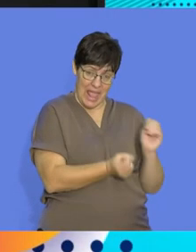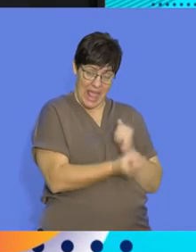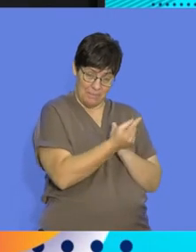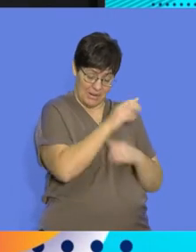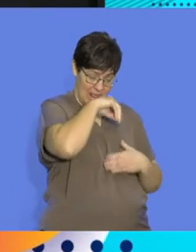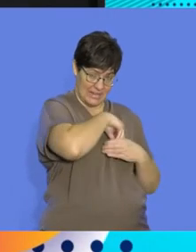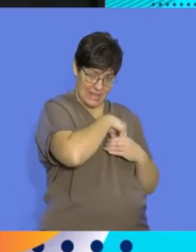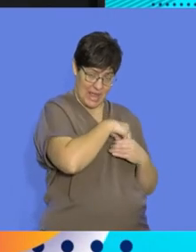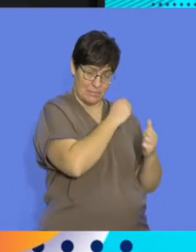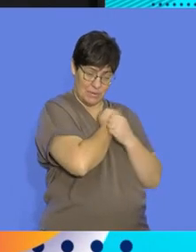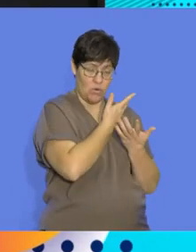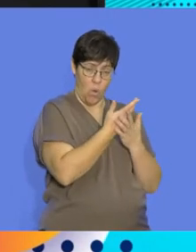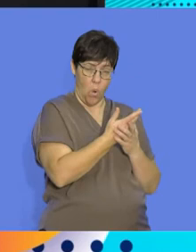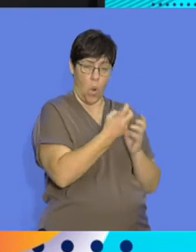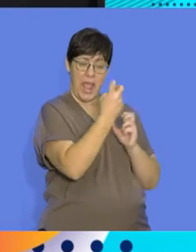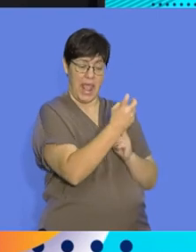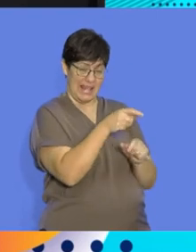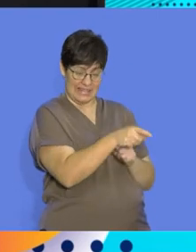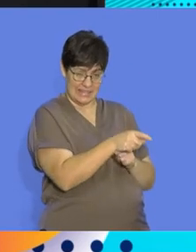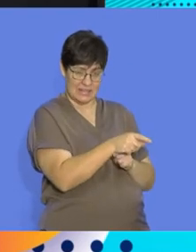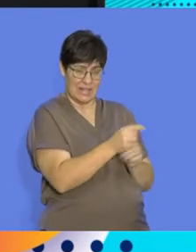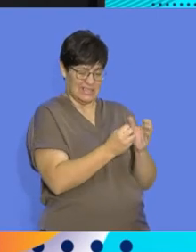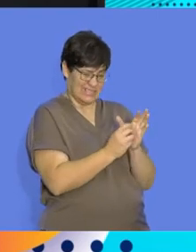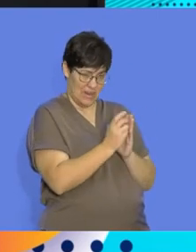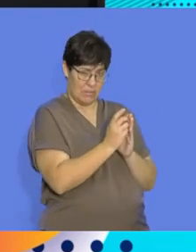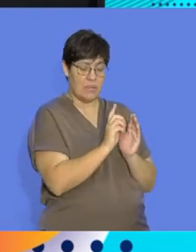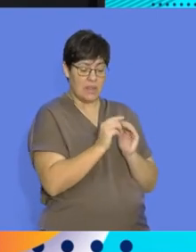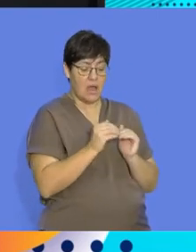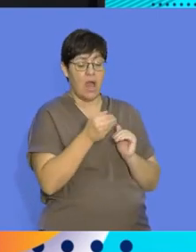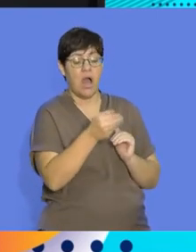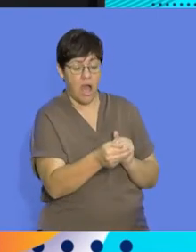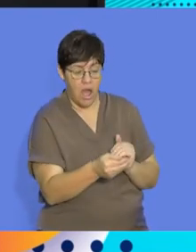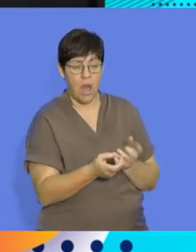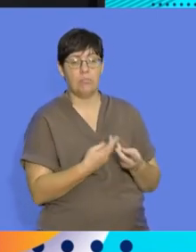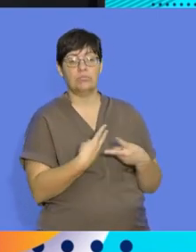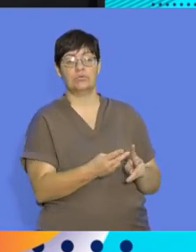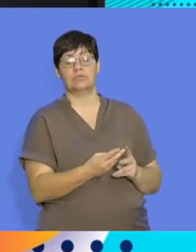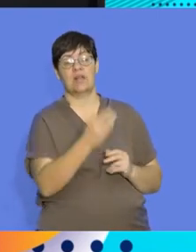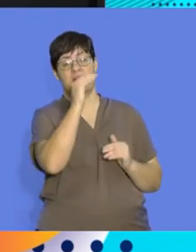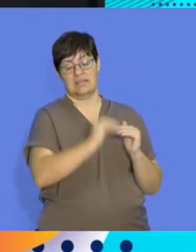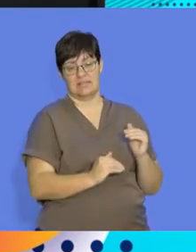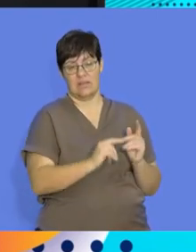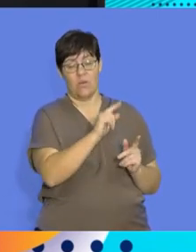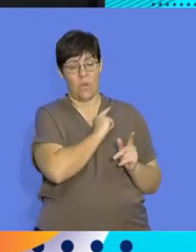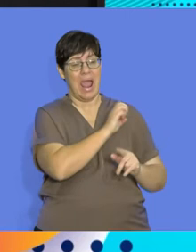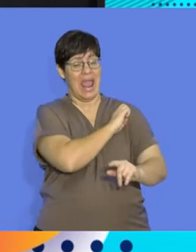parent internally or in the egg, there are generally fewer offsprings that are produced because they require lots of energy during their